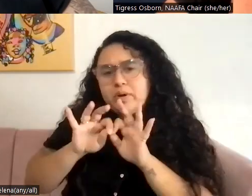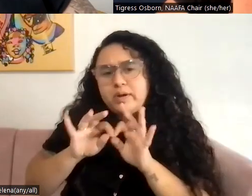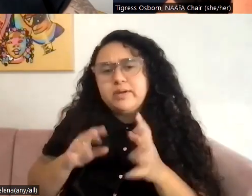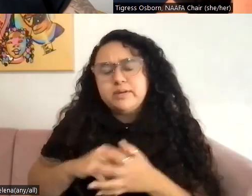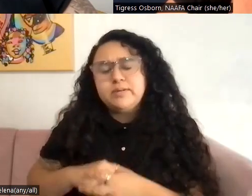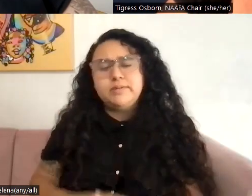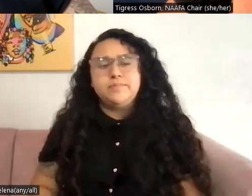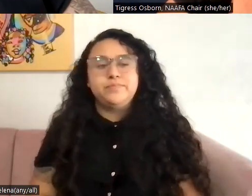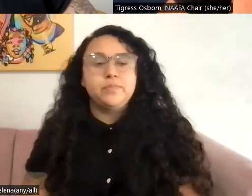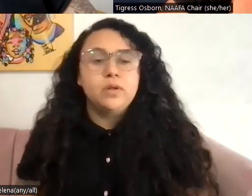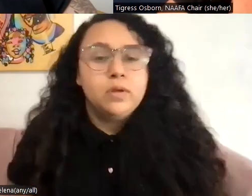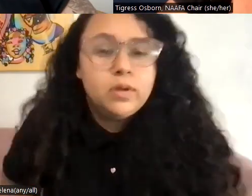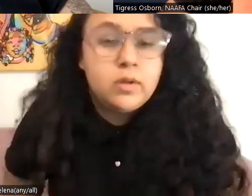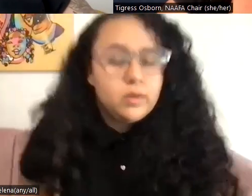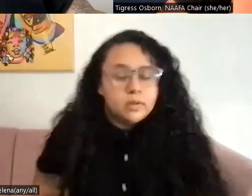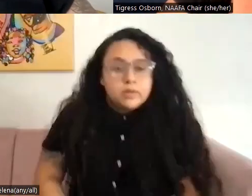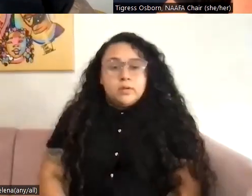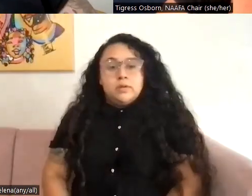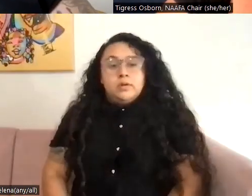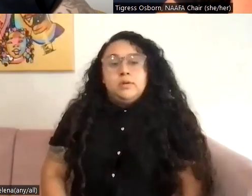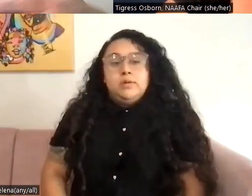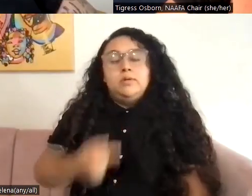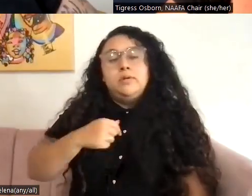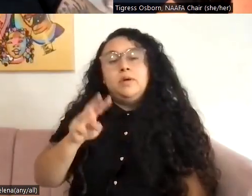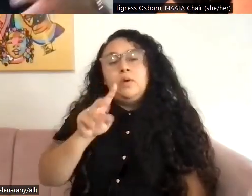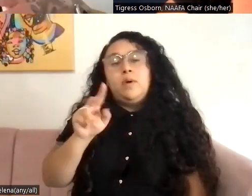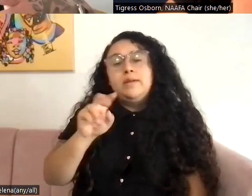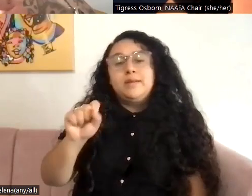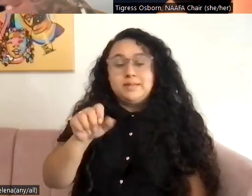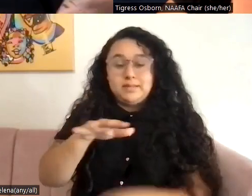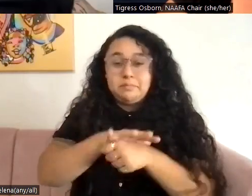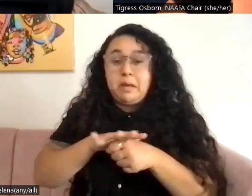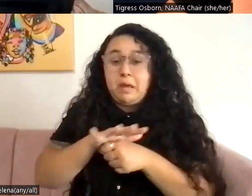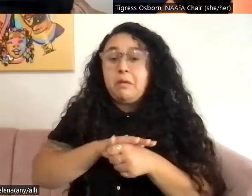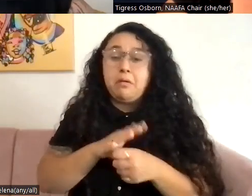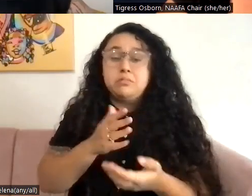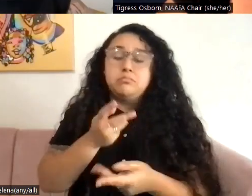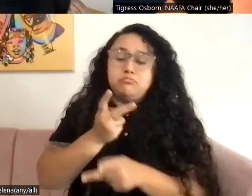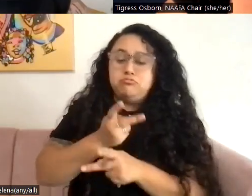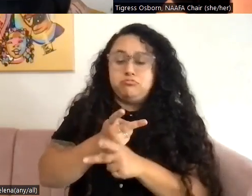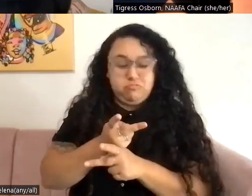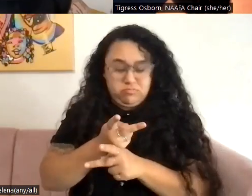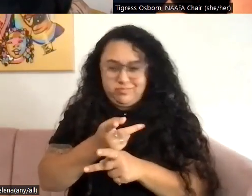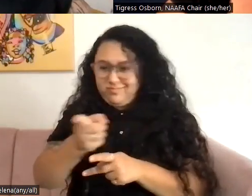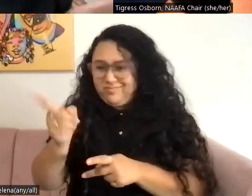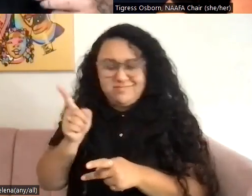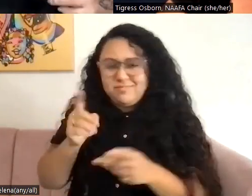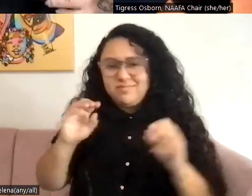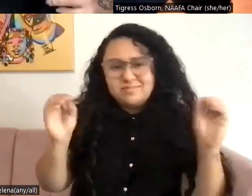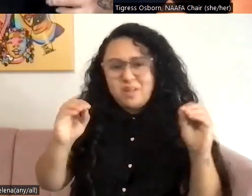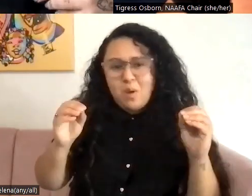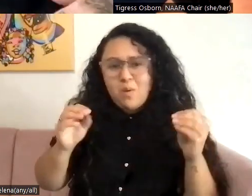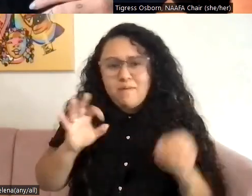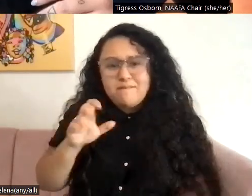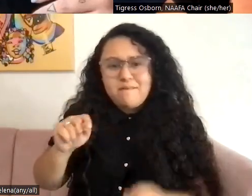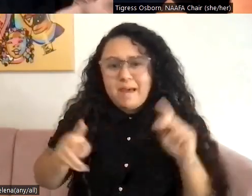um, also being in the wellness space and not seeing anyone fat in that space and realizing